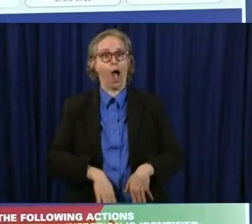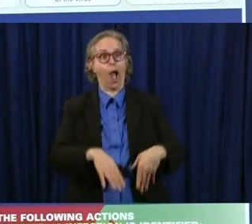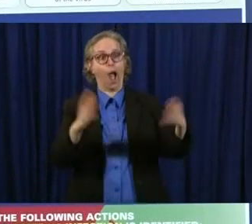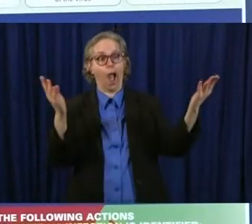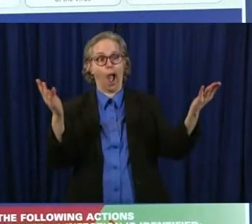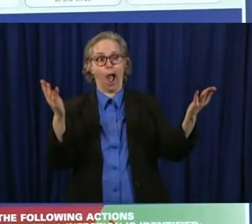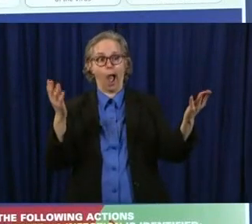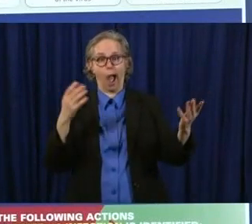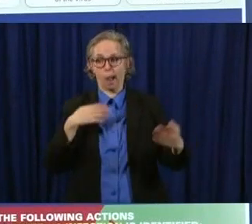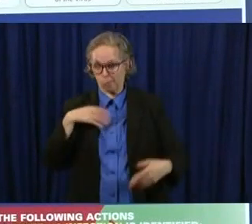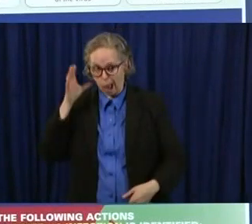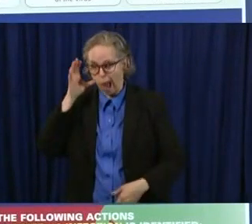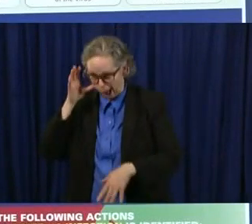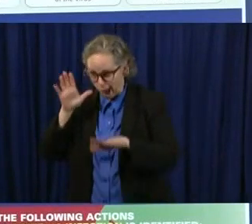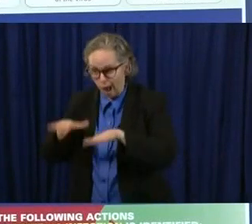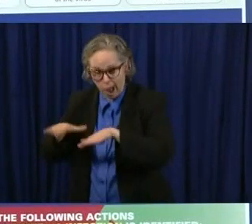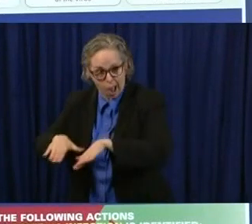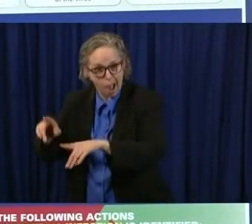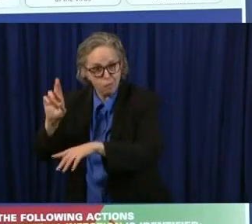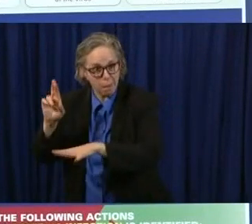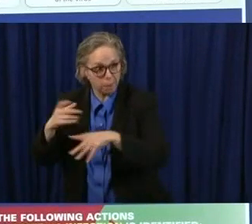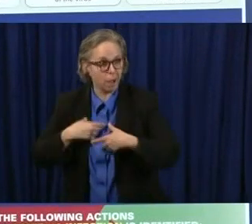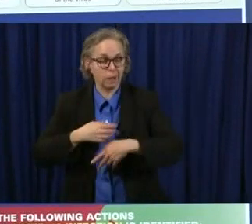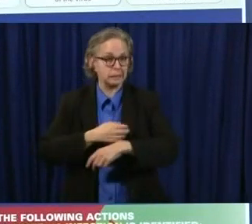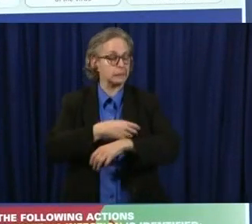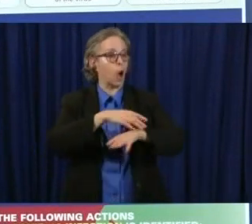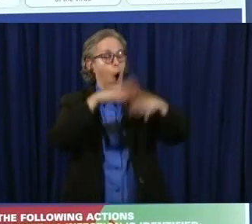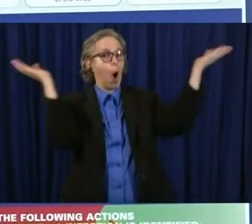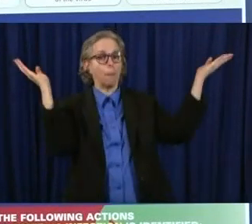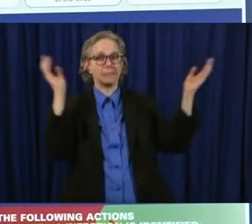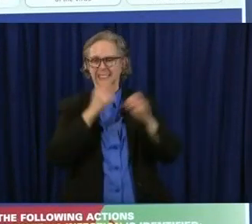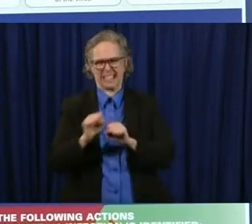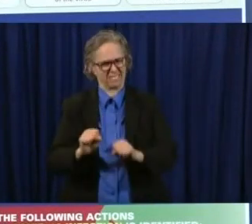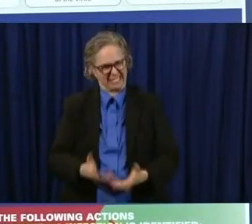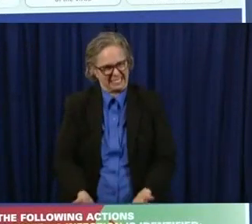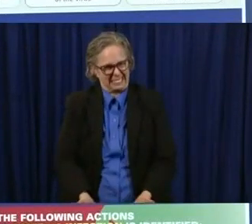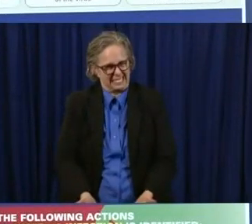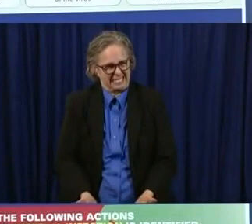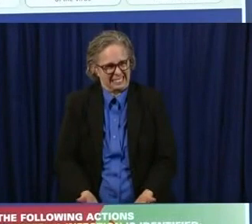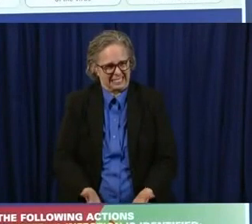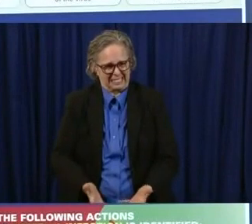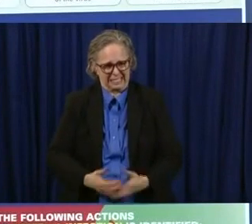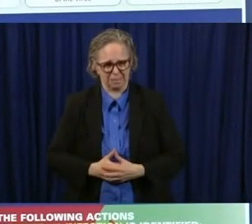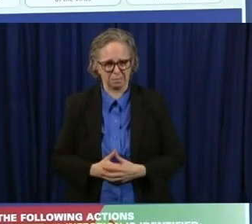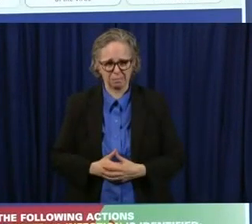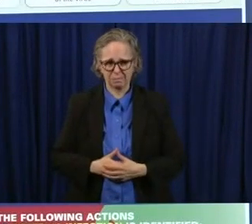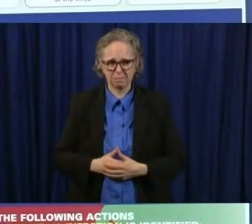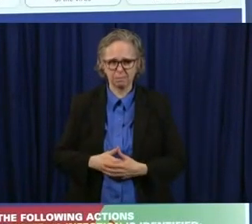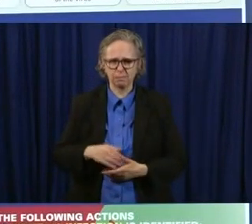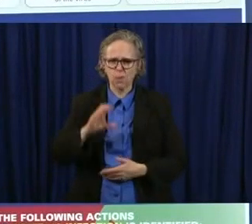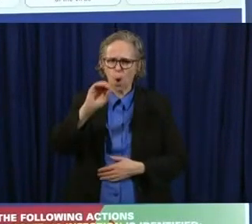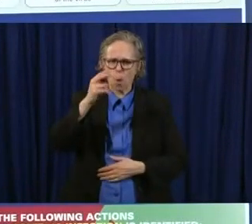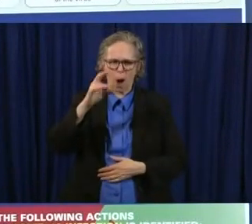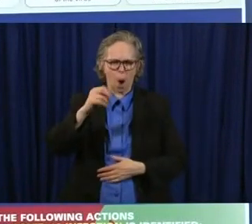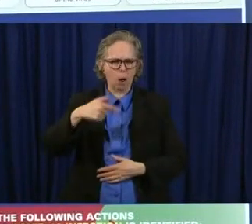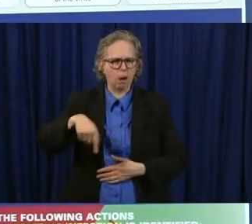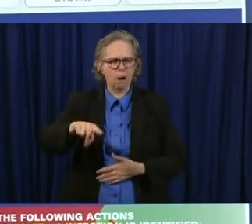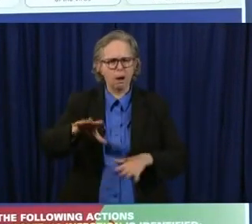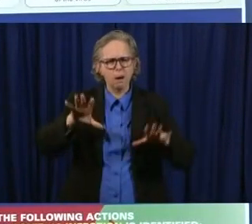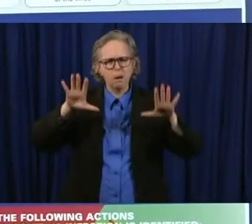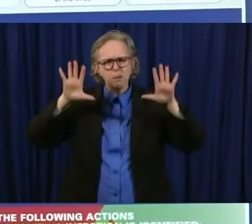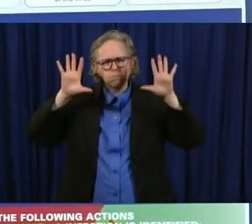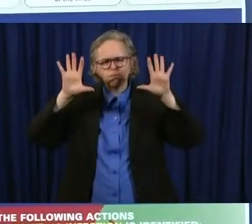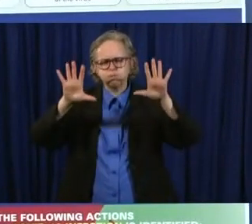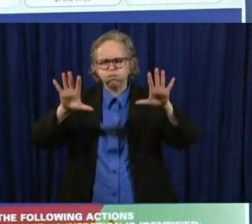nothing that has really changed other than ohioans that's done a bang-up job uh but if ohioans go back